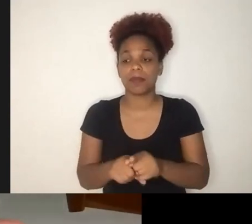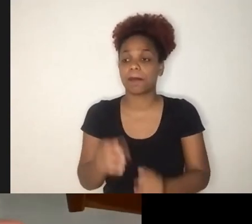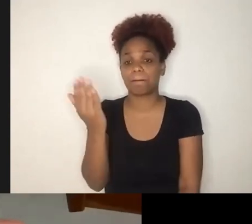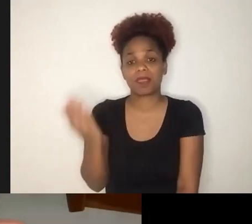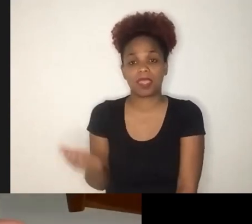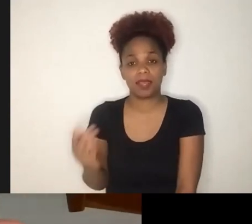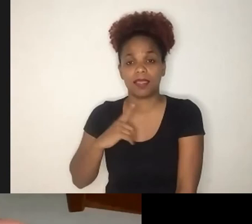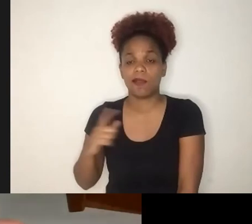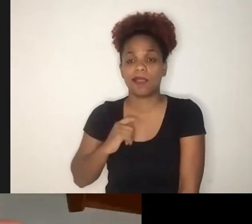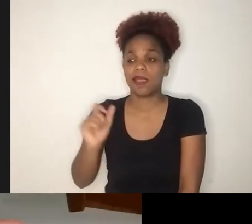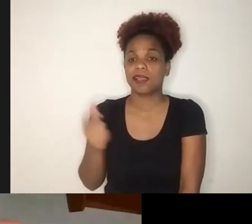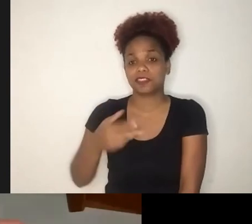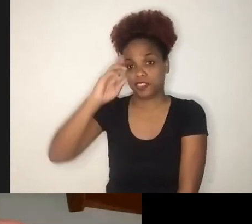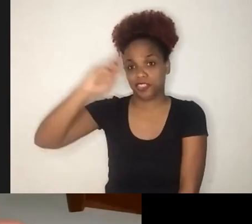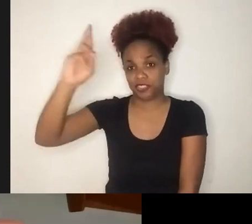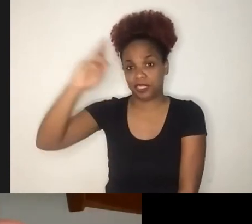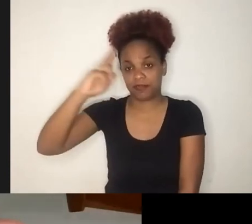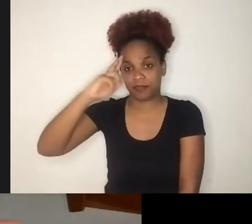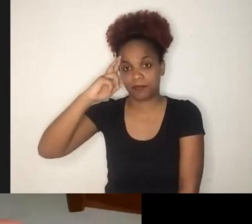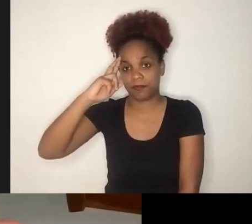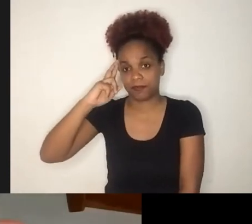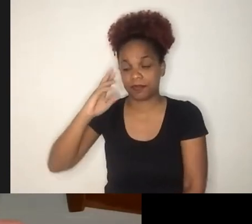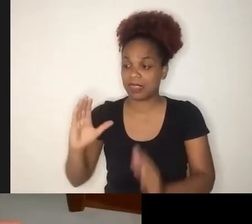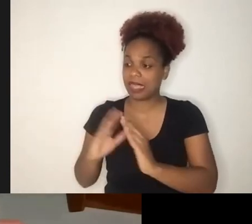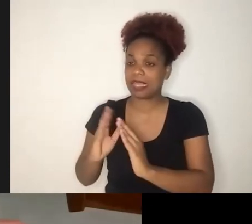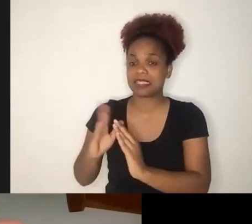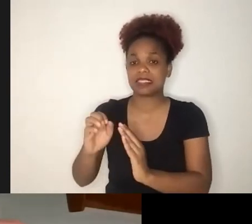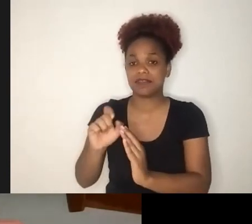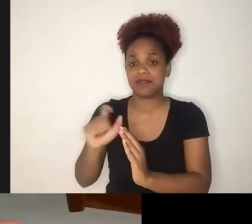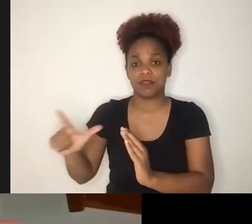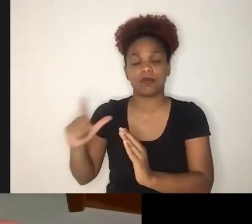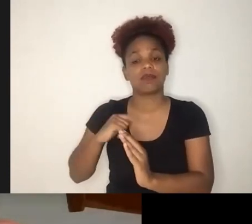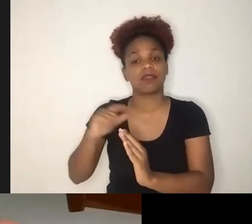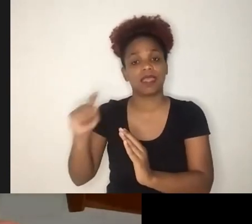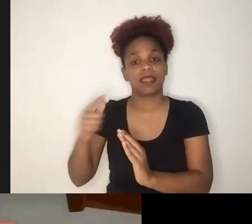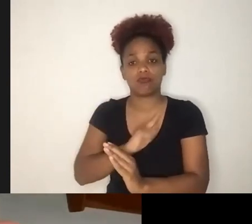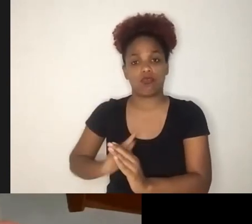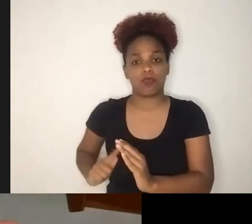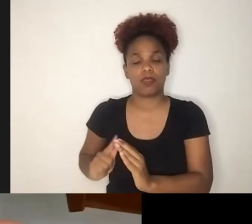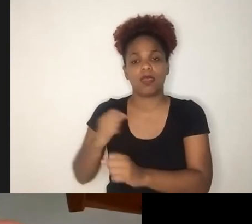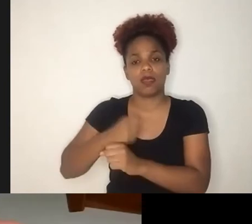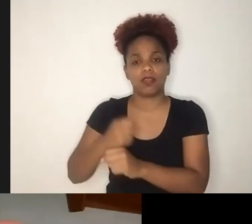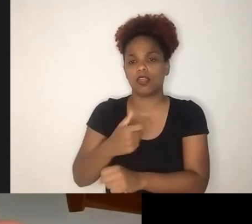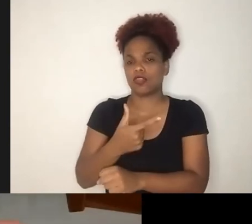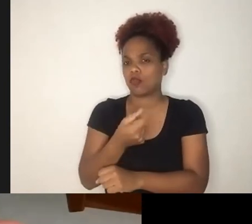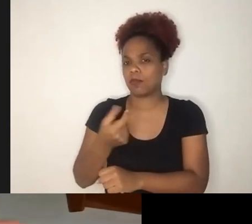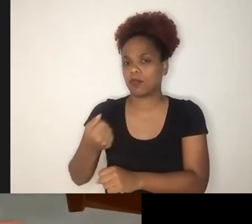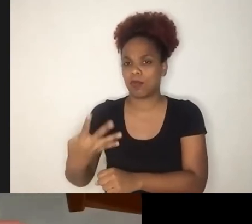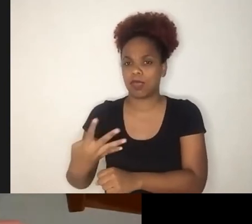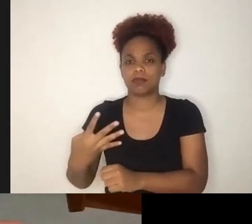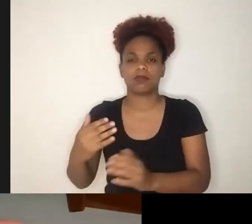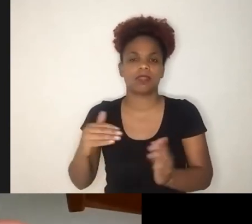van der Broek from 2004 to 2008. He published extensively on